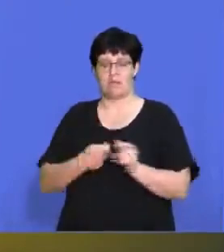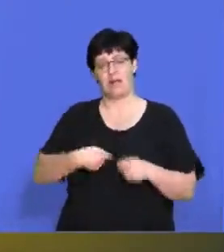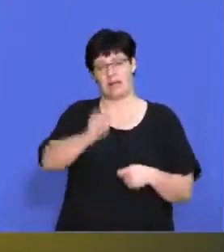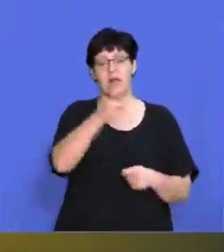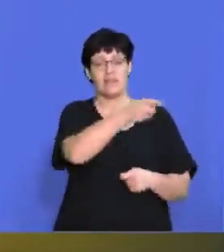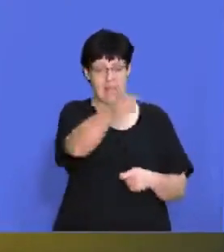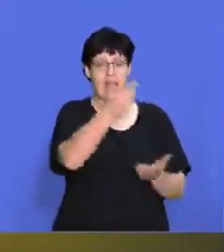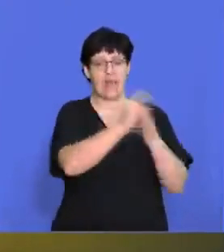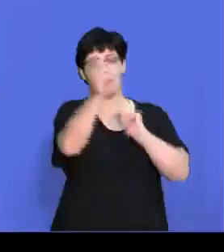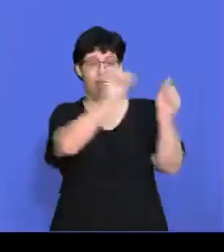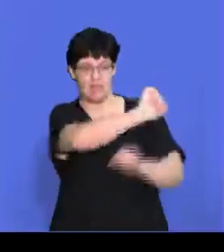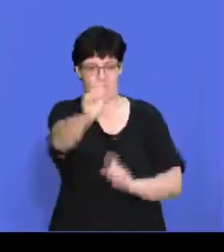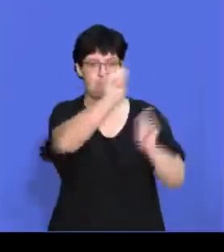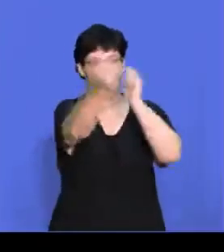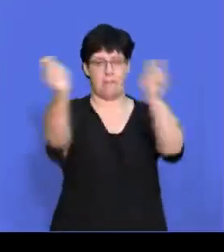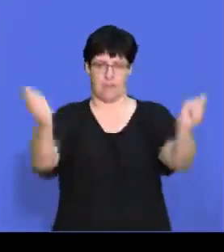their debts.